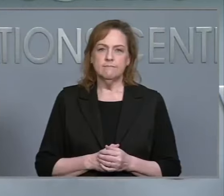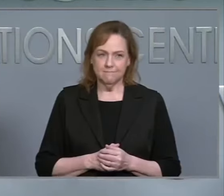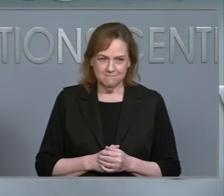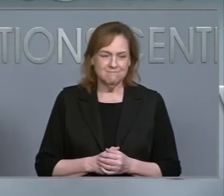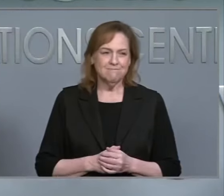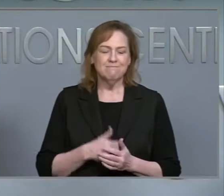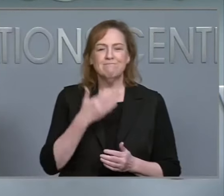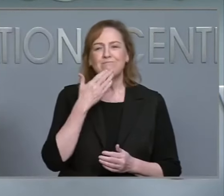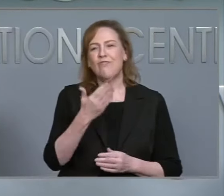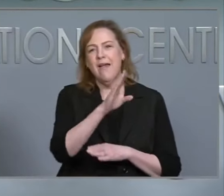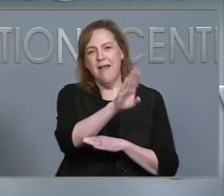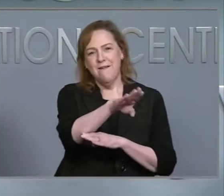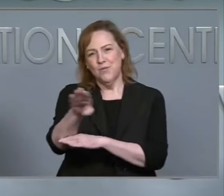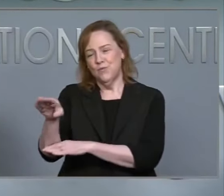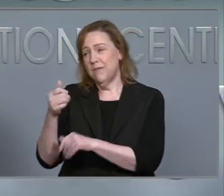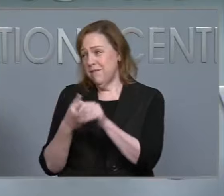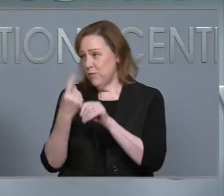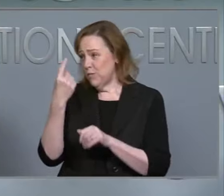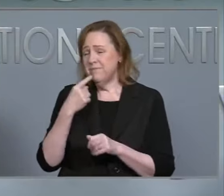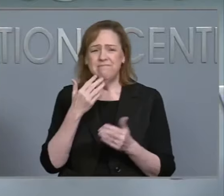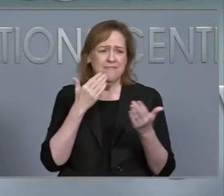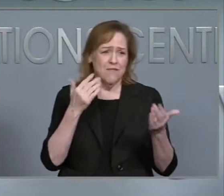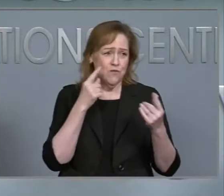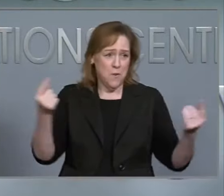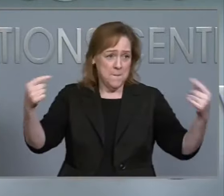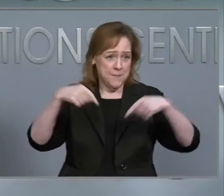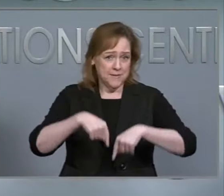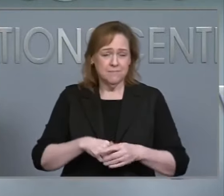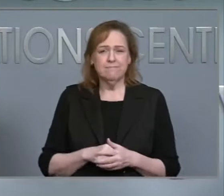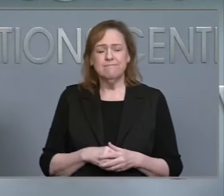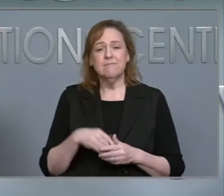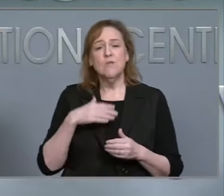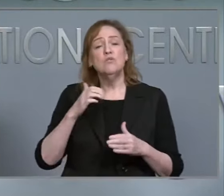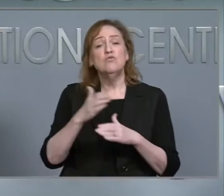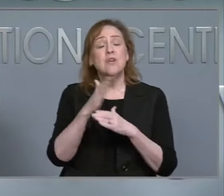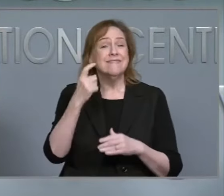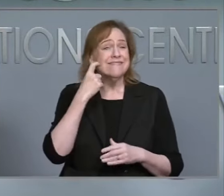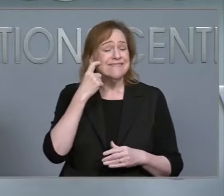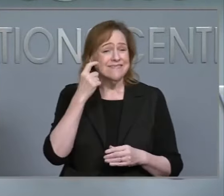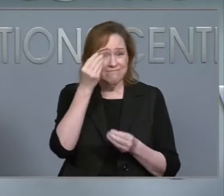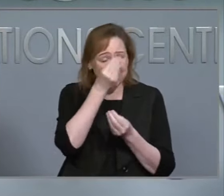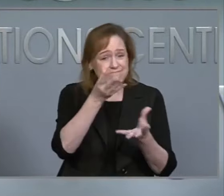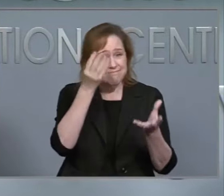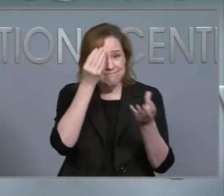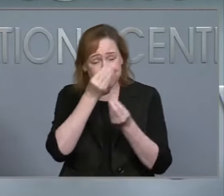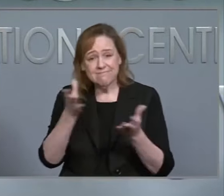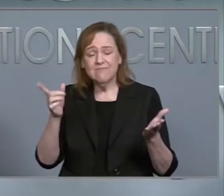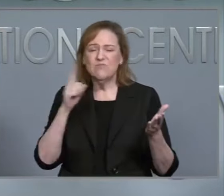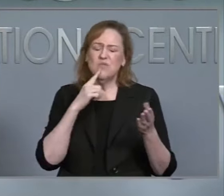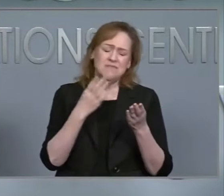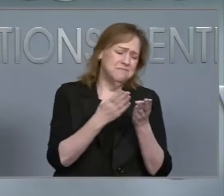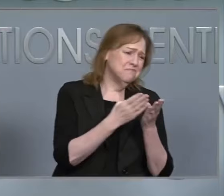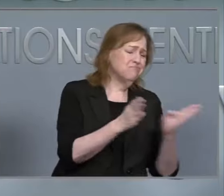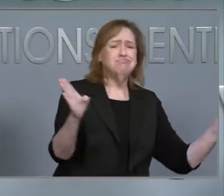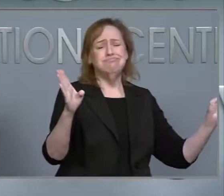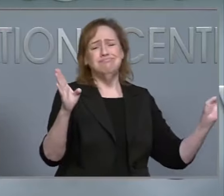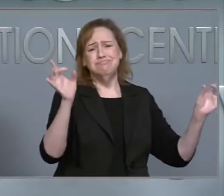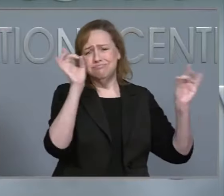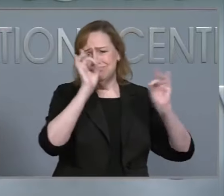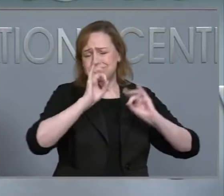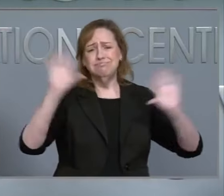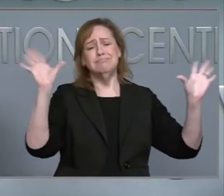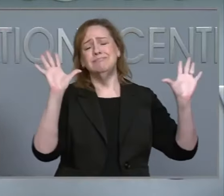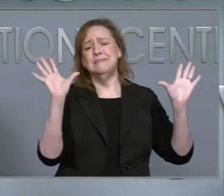Well, good afternoon, everybody, and thank you for joining us. I want to share the latest updates on the widespread catastrophic